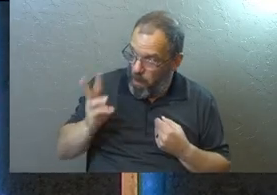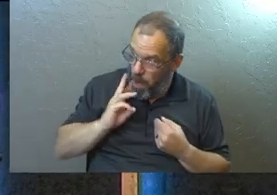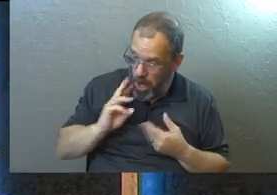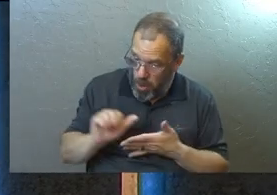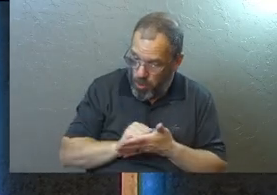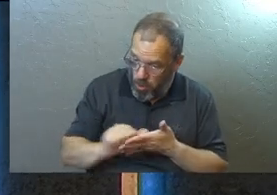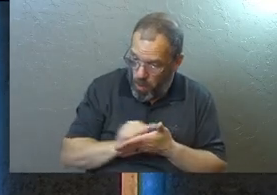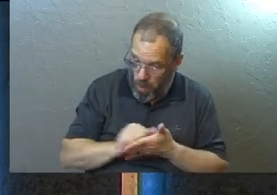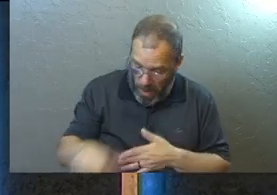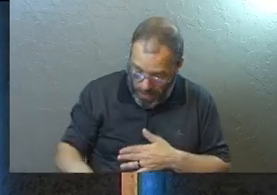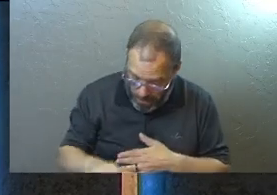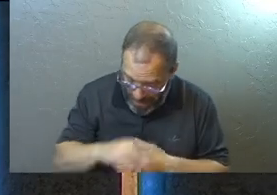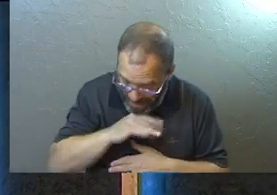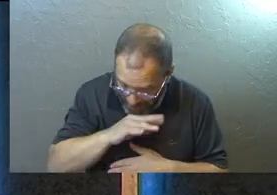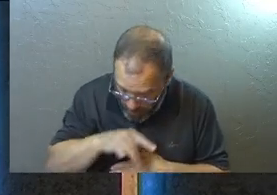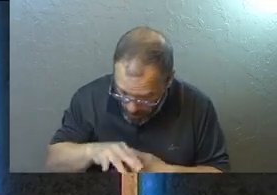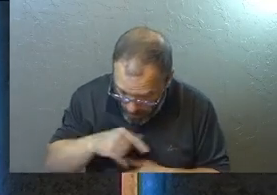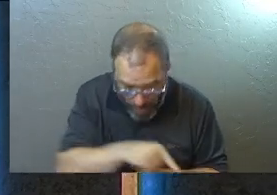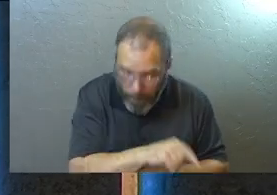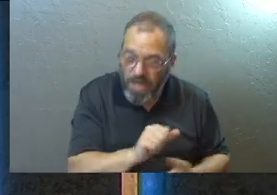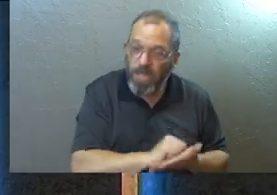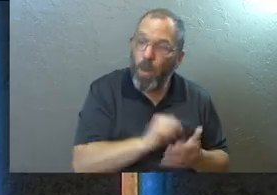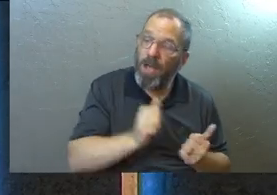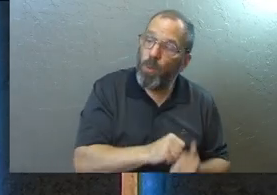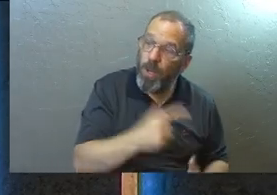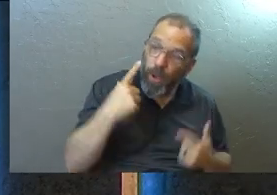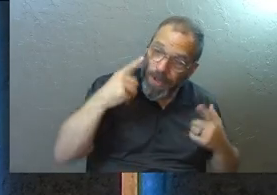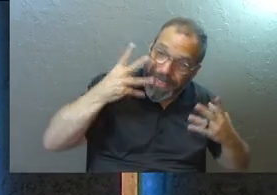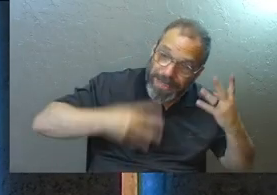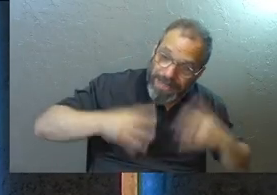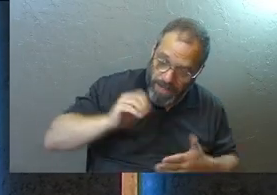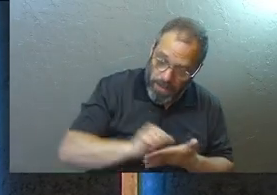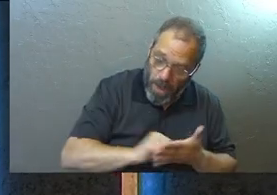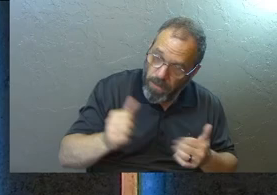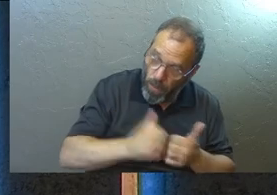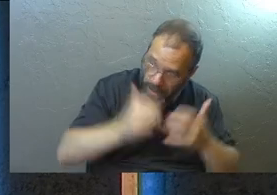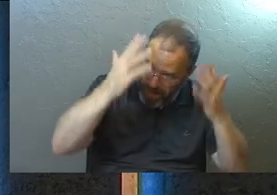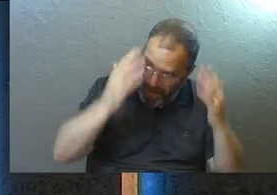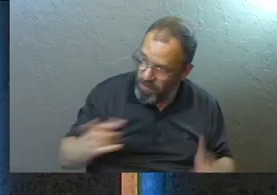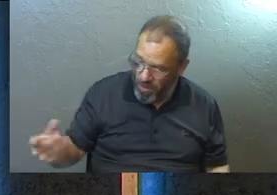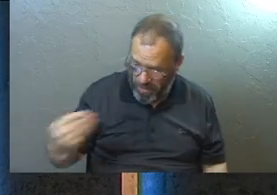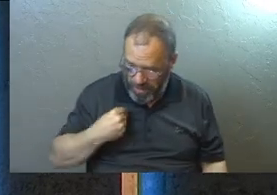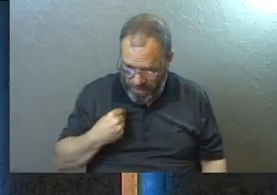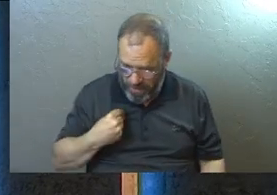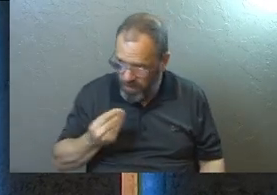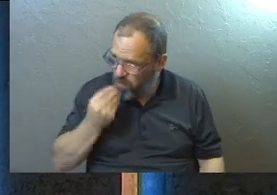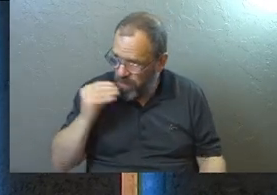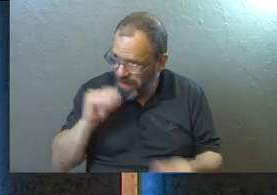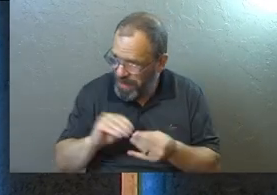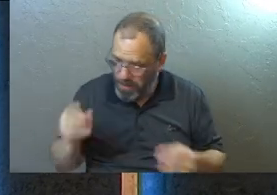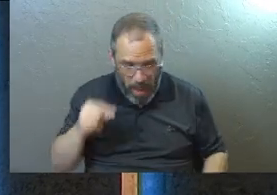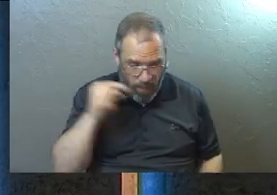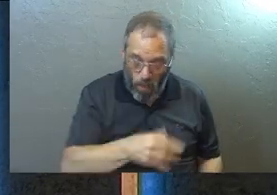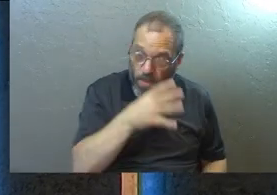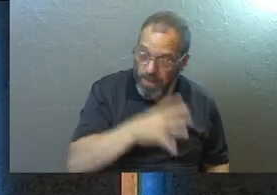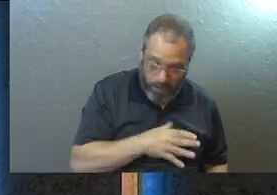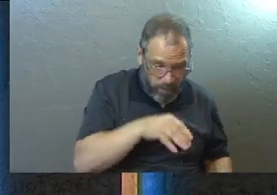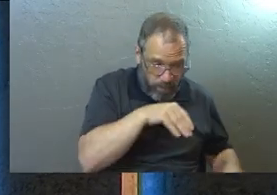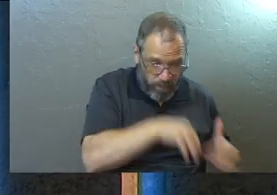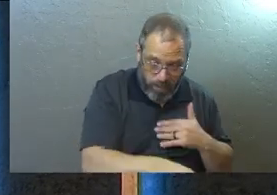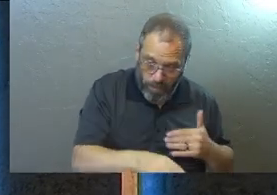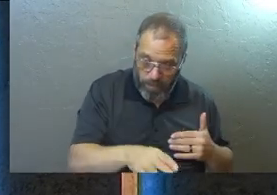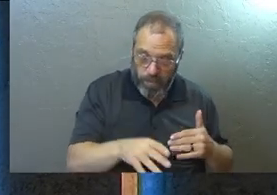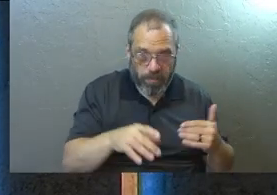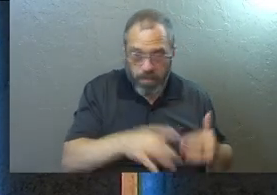water to wash the dust of my feet, but she washed them with her tears and wiped them with her hair. You didn't greet me with a kiss, Simon. But from the moment